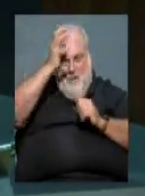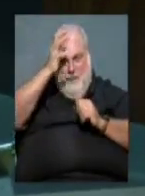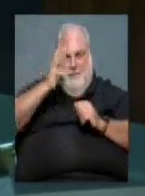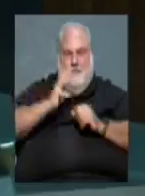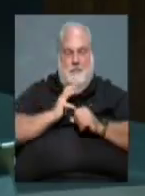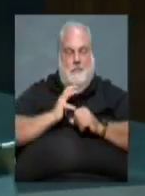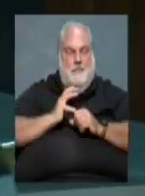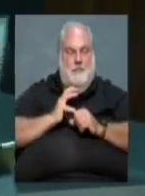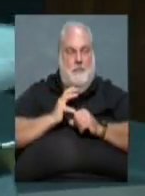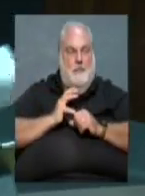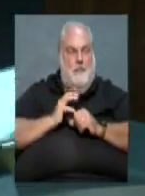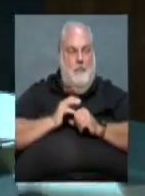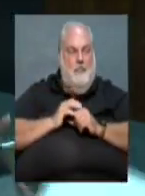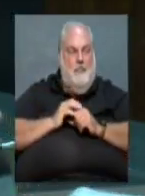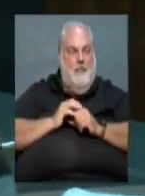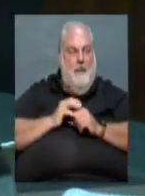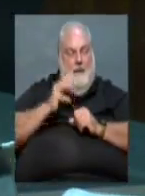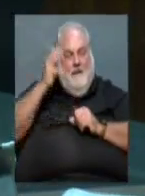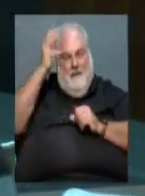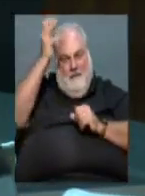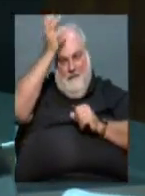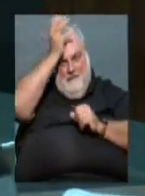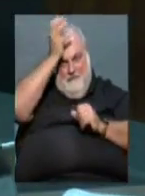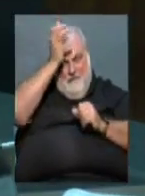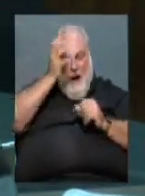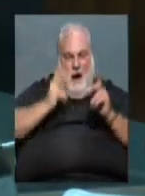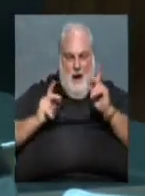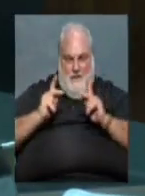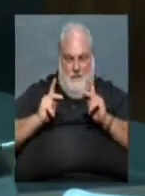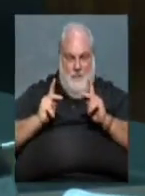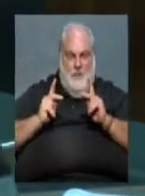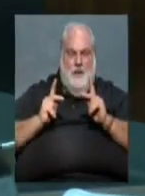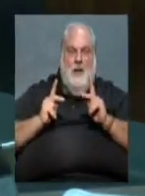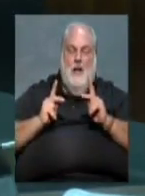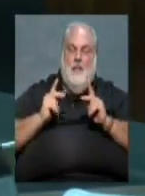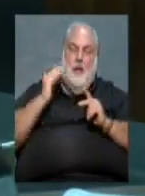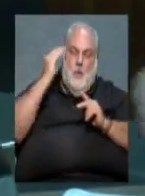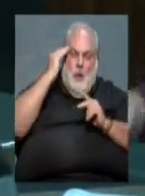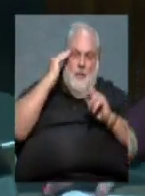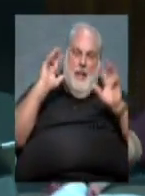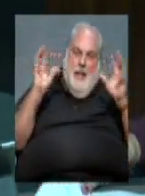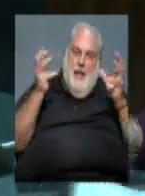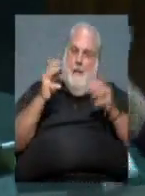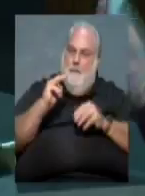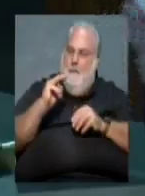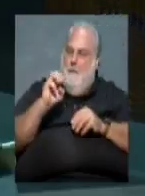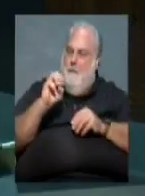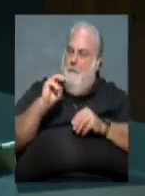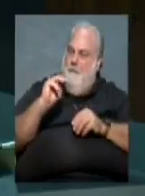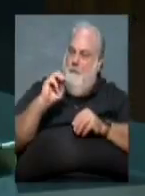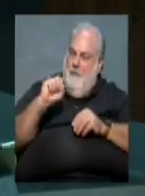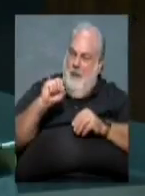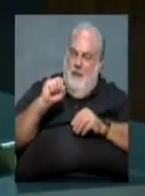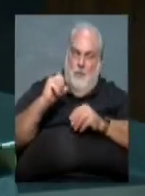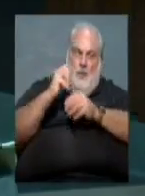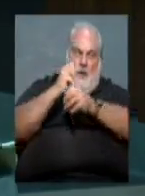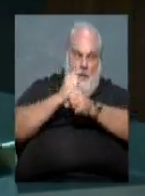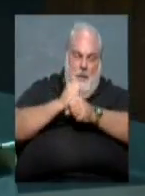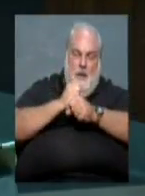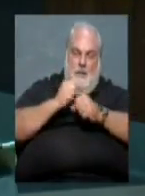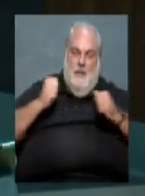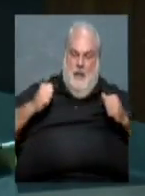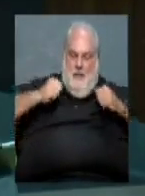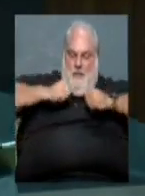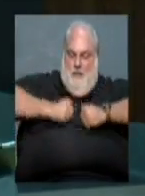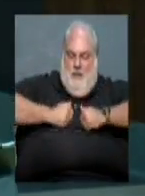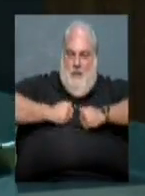and, of course, they're aware that MEMS got the bulletproof vest